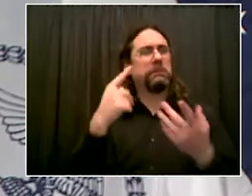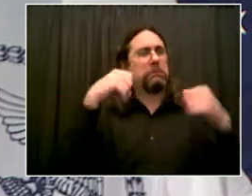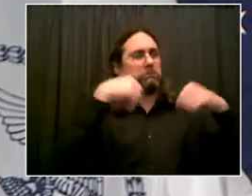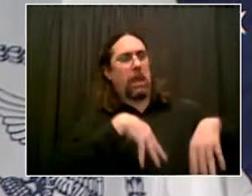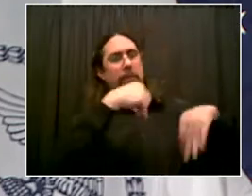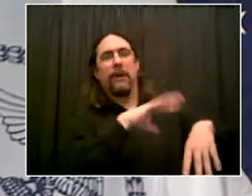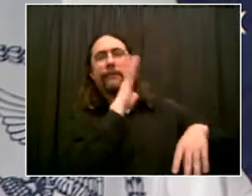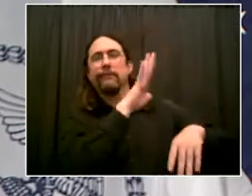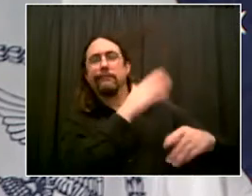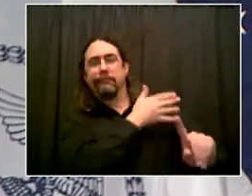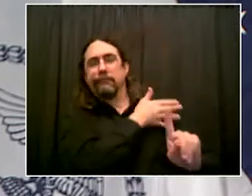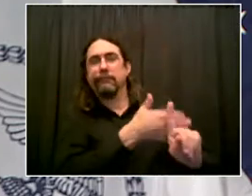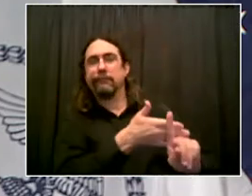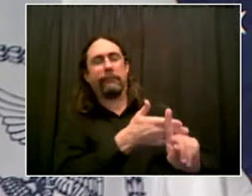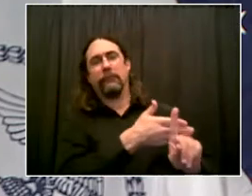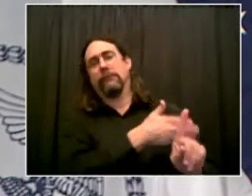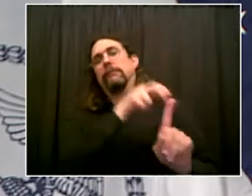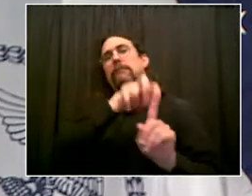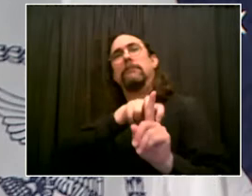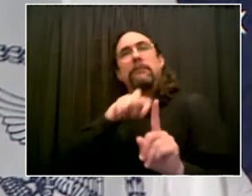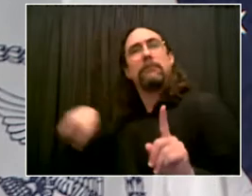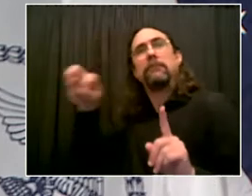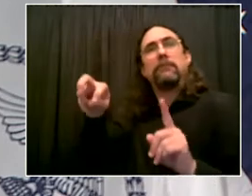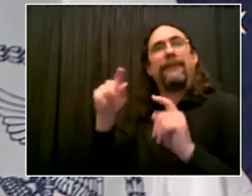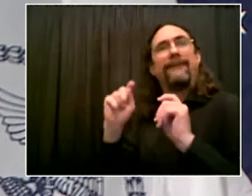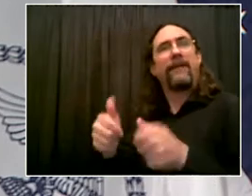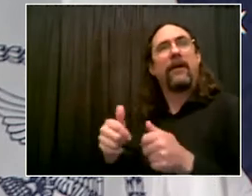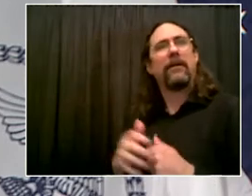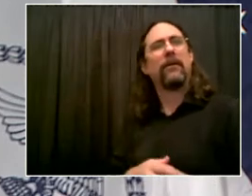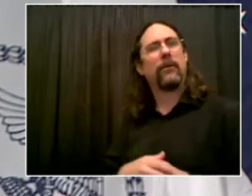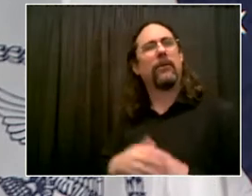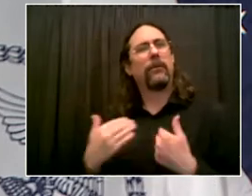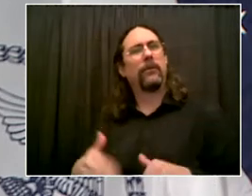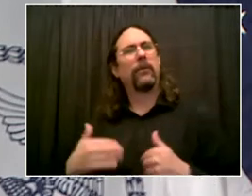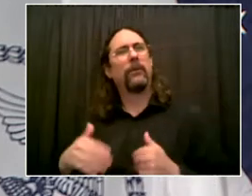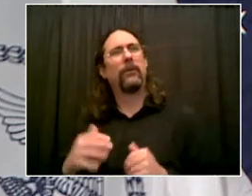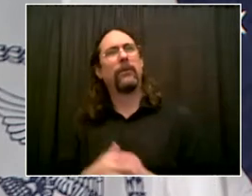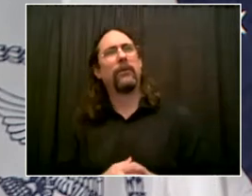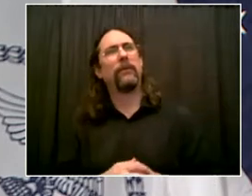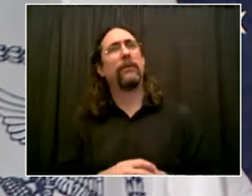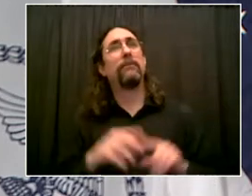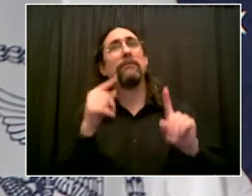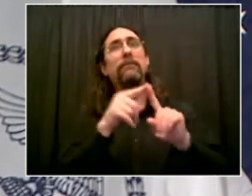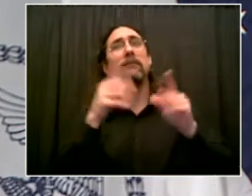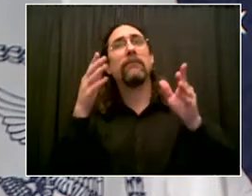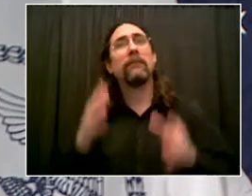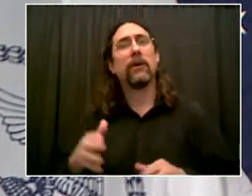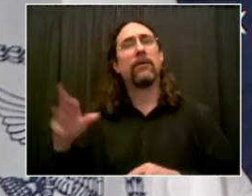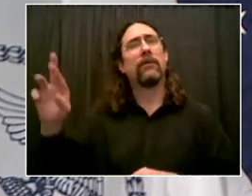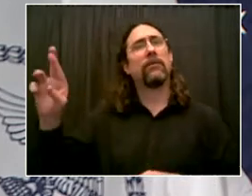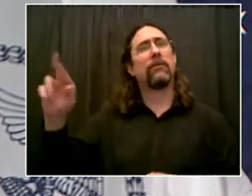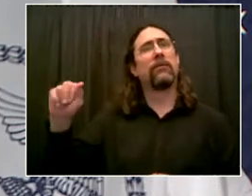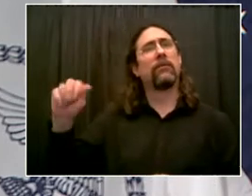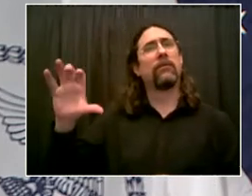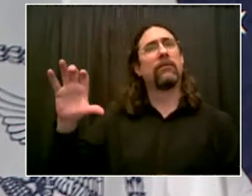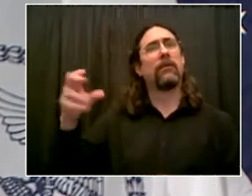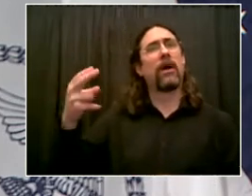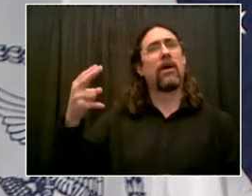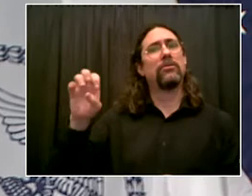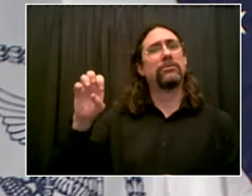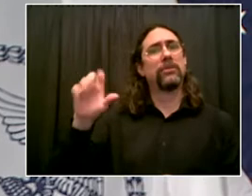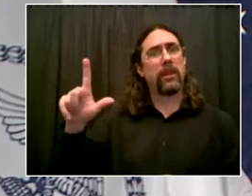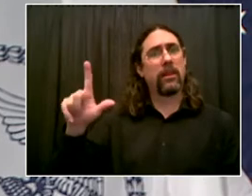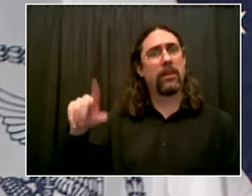with a can-do spirit, with an innovative approach, recognizing the incredible partners in this city, our academic institution, our